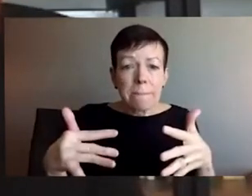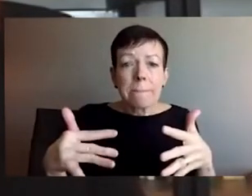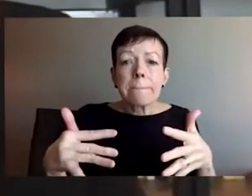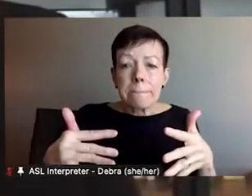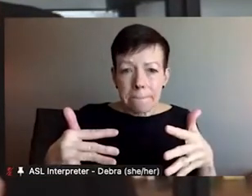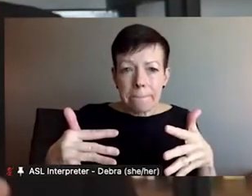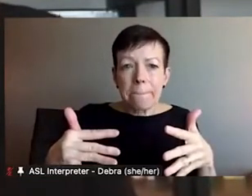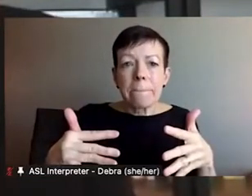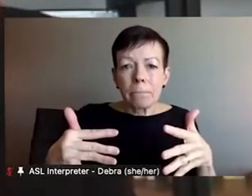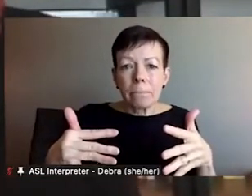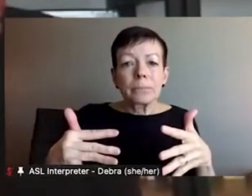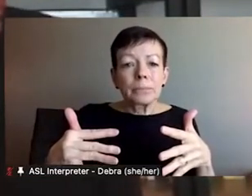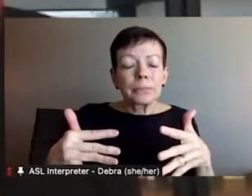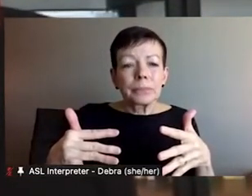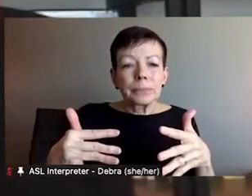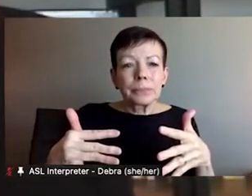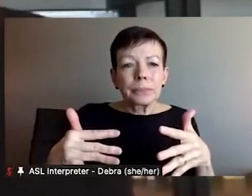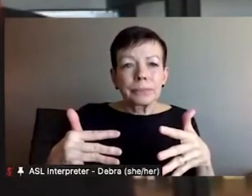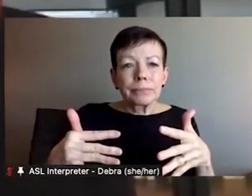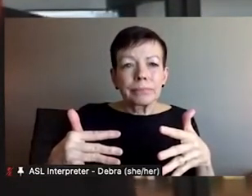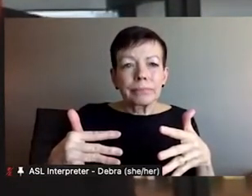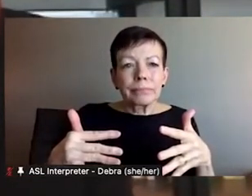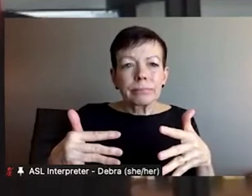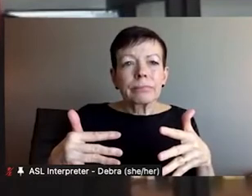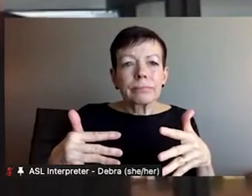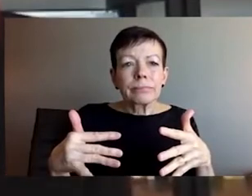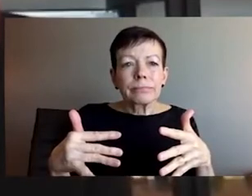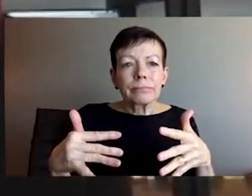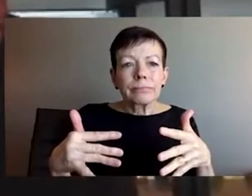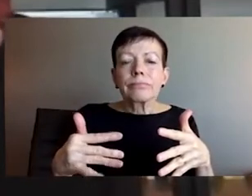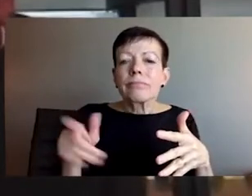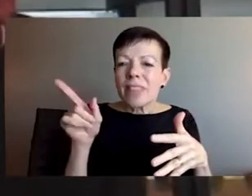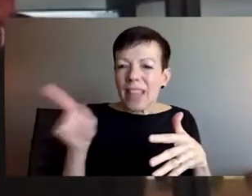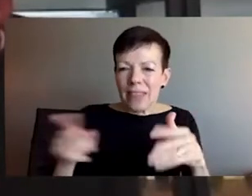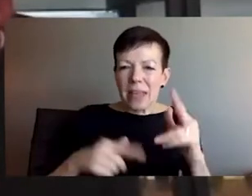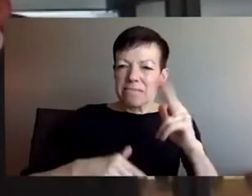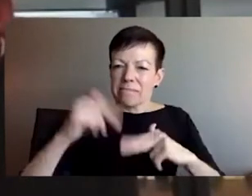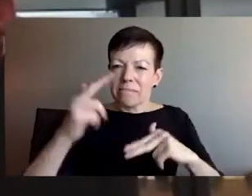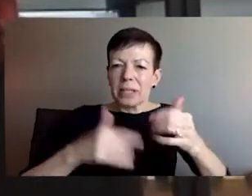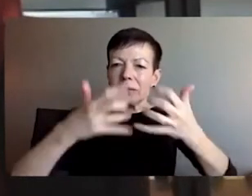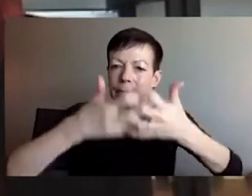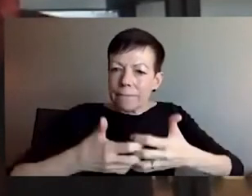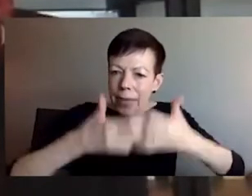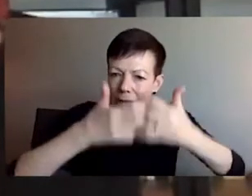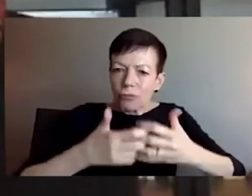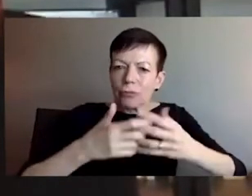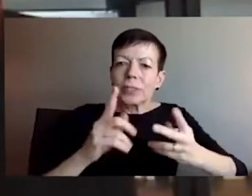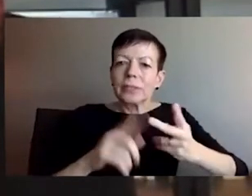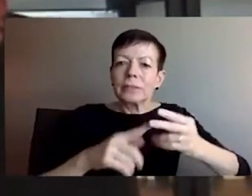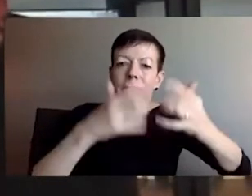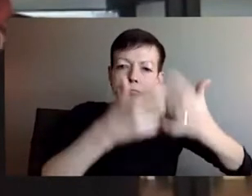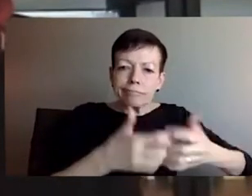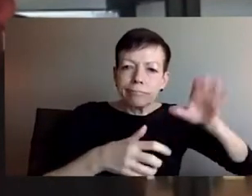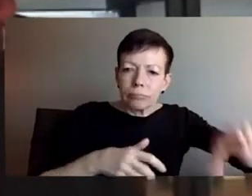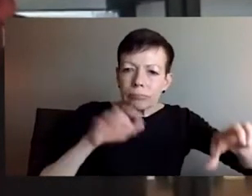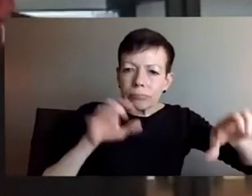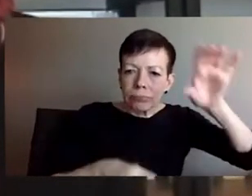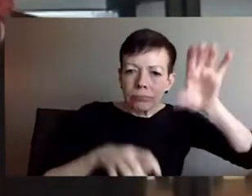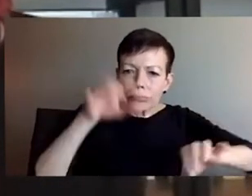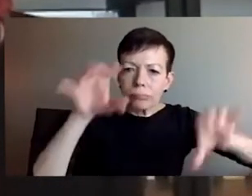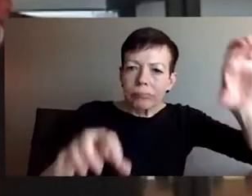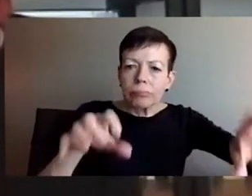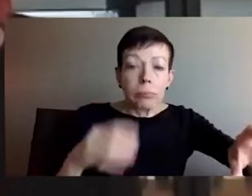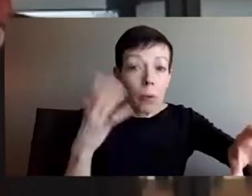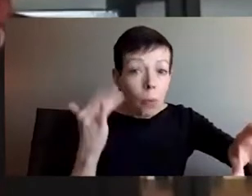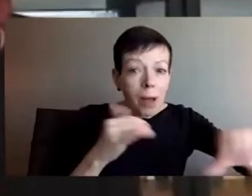uh, speak Russian because of a history of Soviet industrialization, which brought Russian speakers to certain parts of Ukraine,